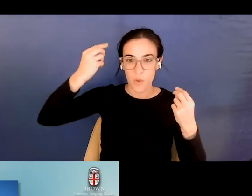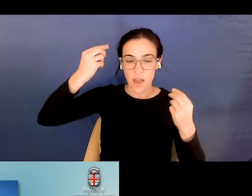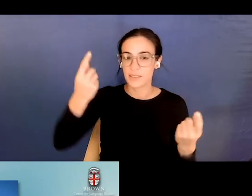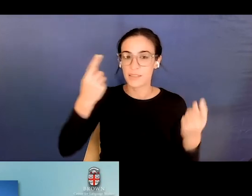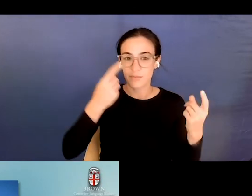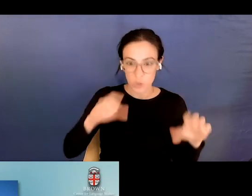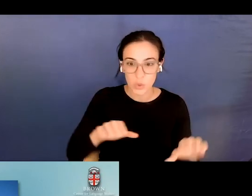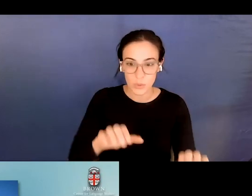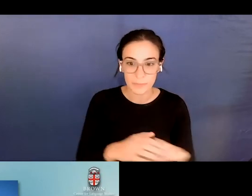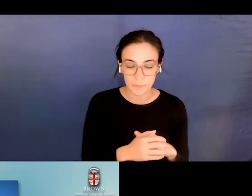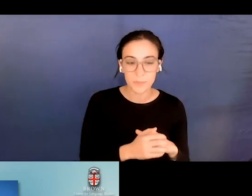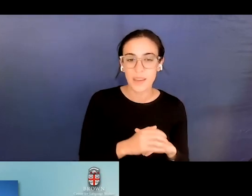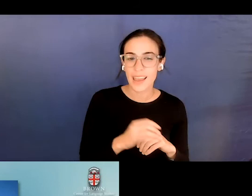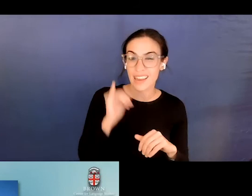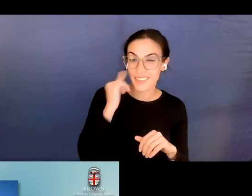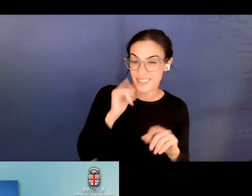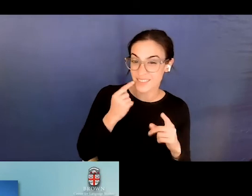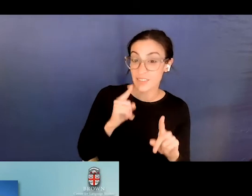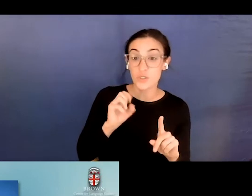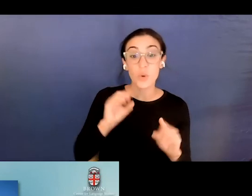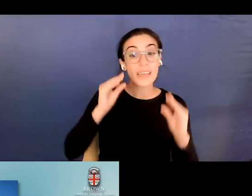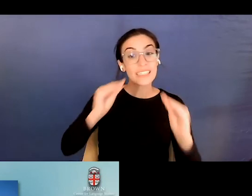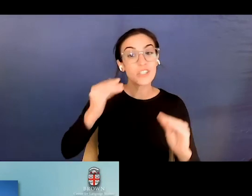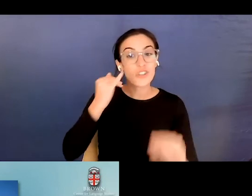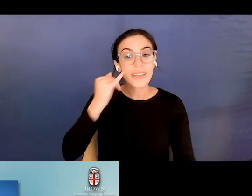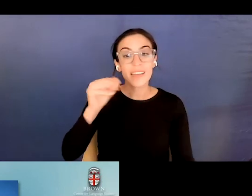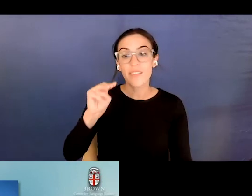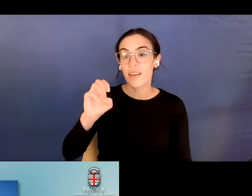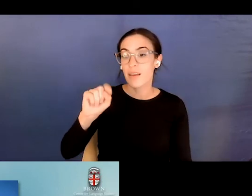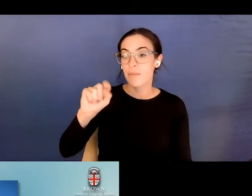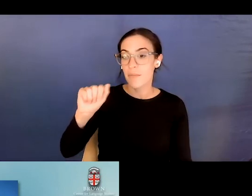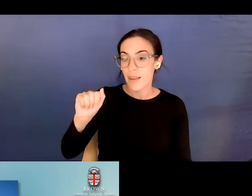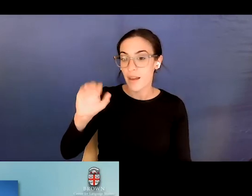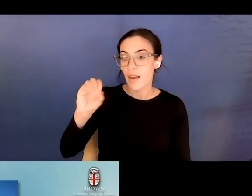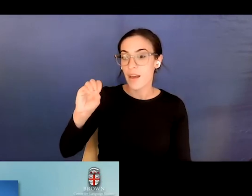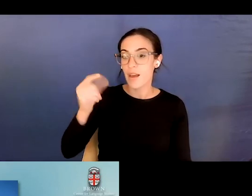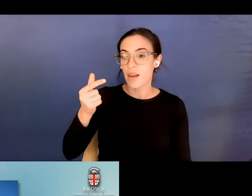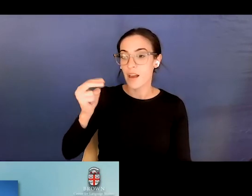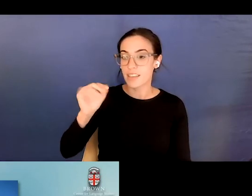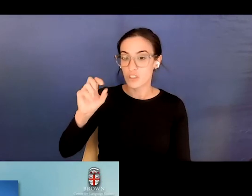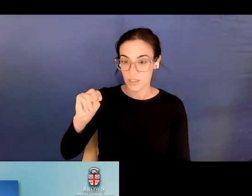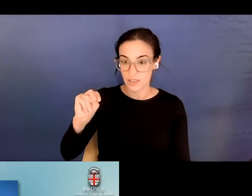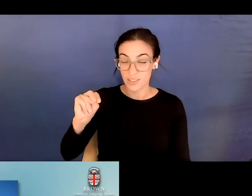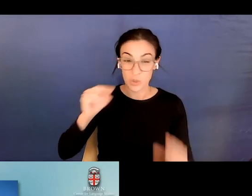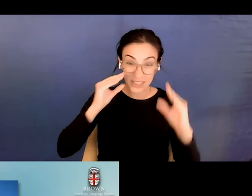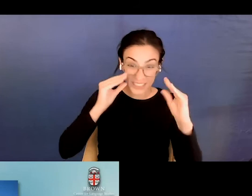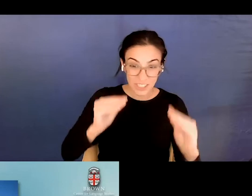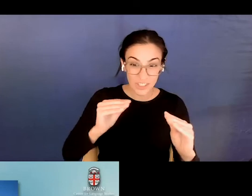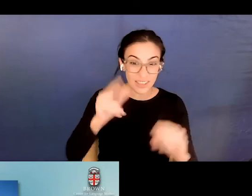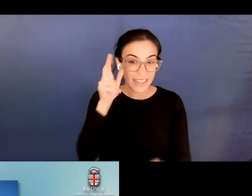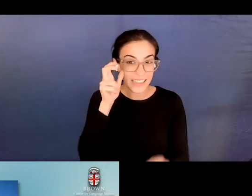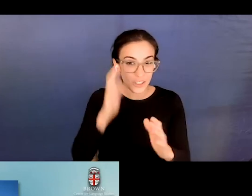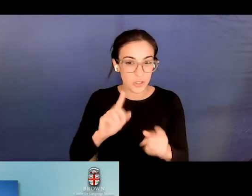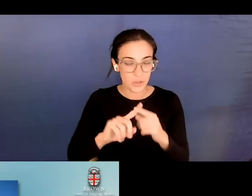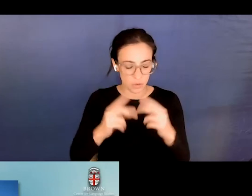I think teaching this idea of metacognition, teaching the listeners to be able to think about what they're doing